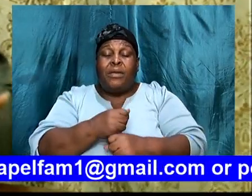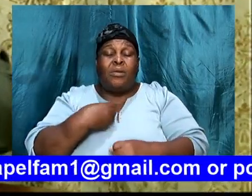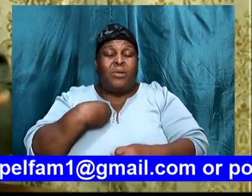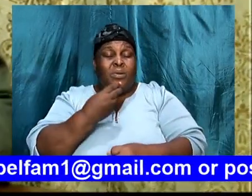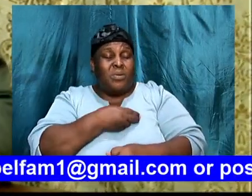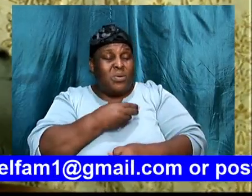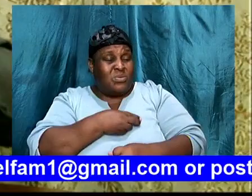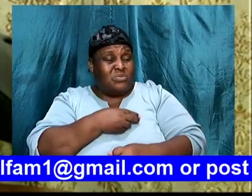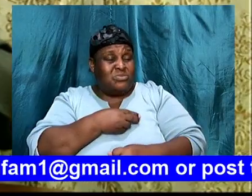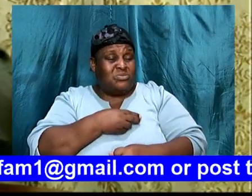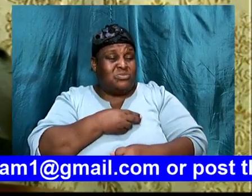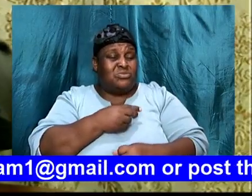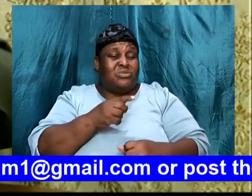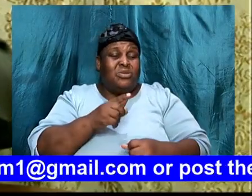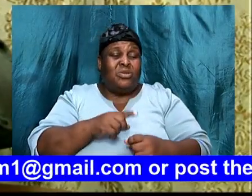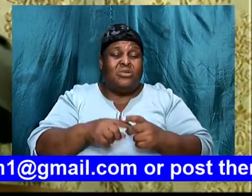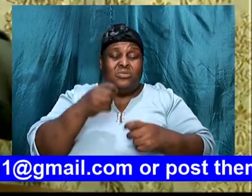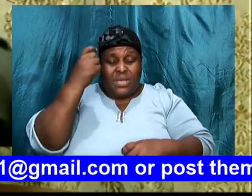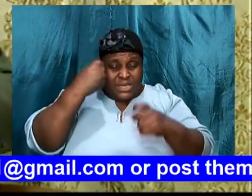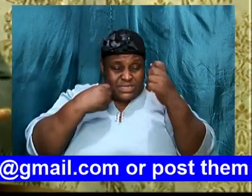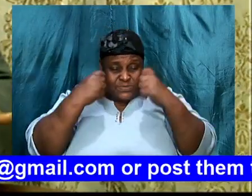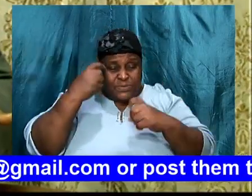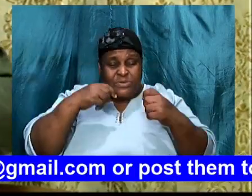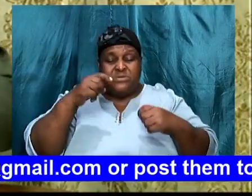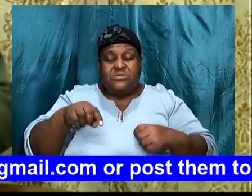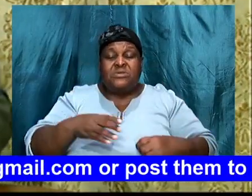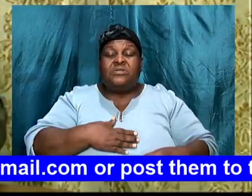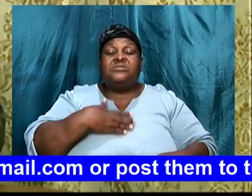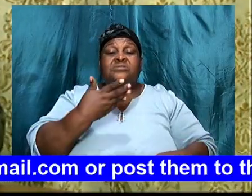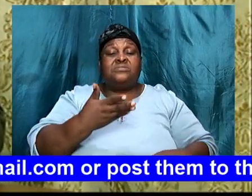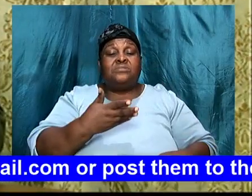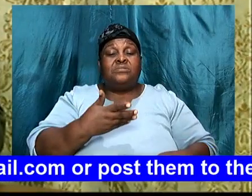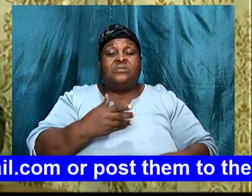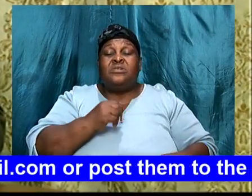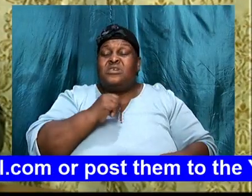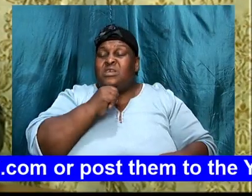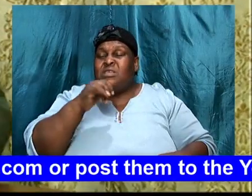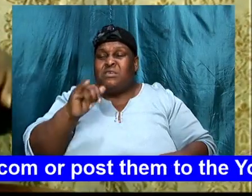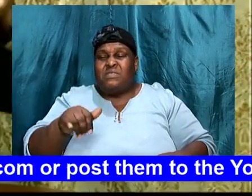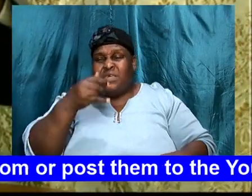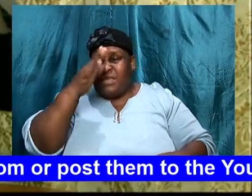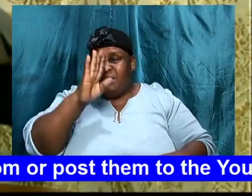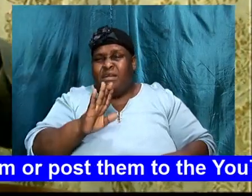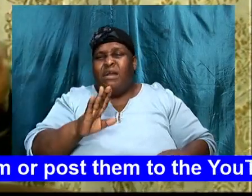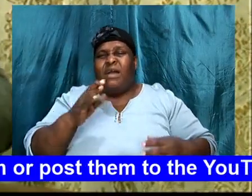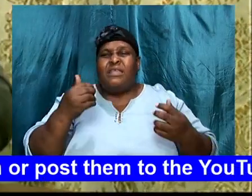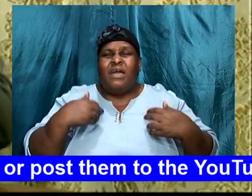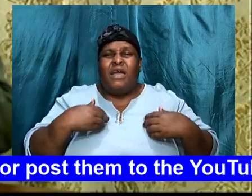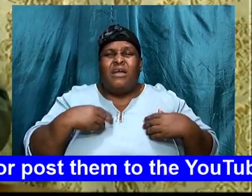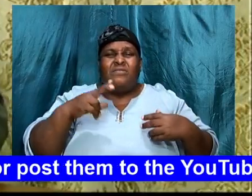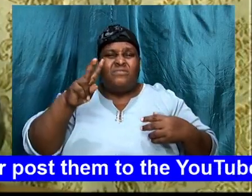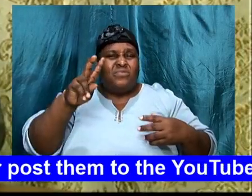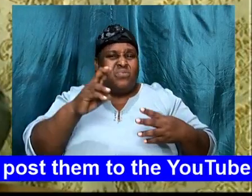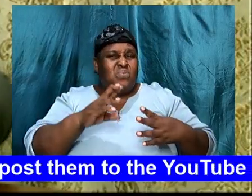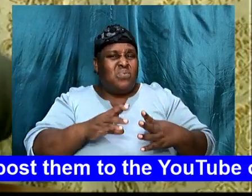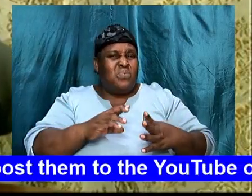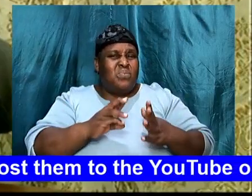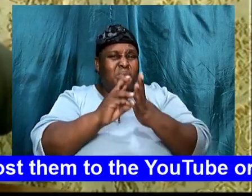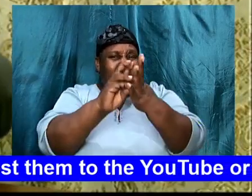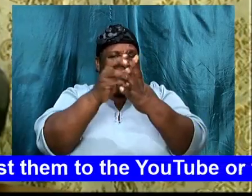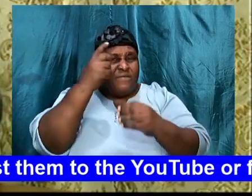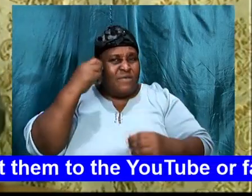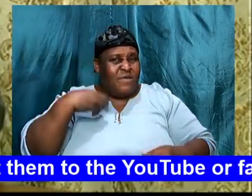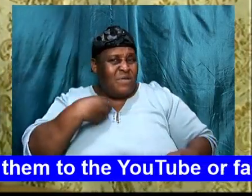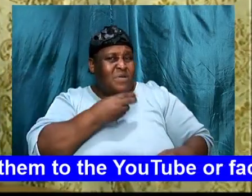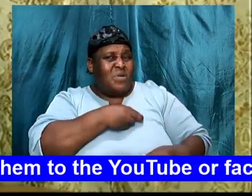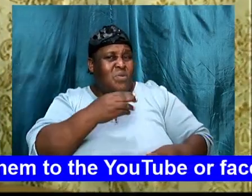not, that God, have, or has, two will, for our lives, God, just have, one thing, for our life, and this